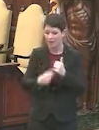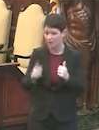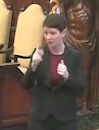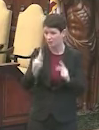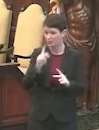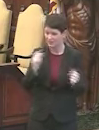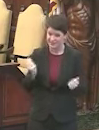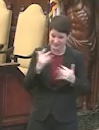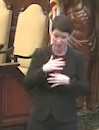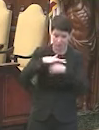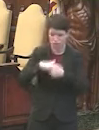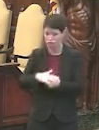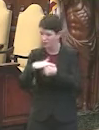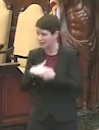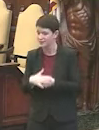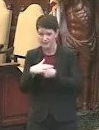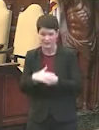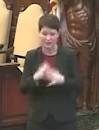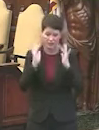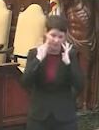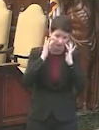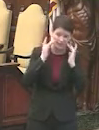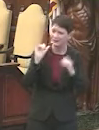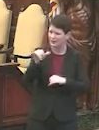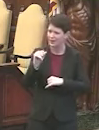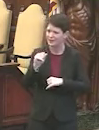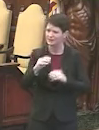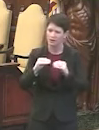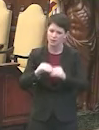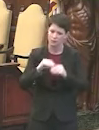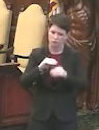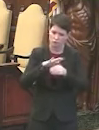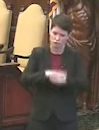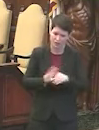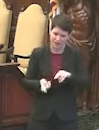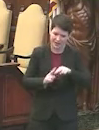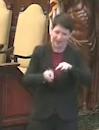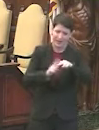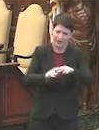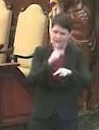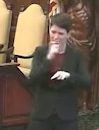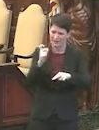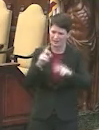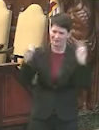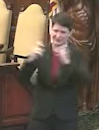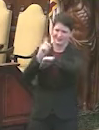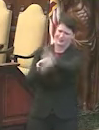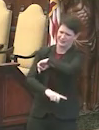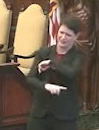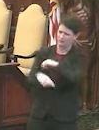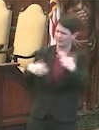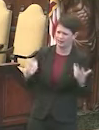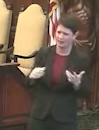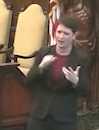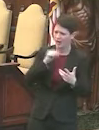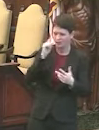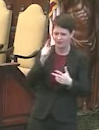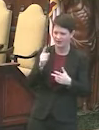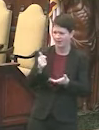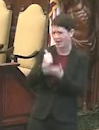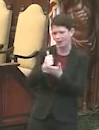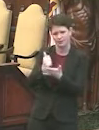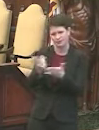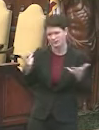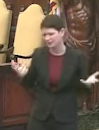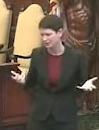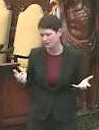scared. Everybody's stressed. And adding more stress to that by, quote unquote, disciplining people, I don't think gives us anywhere.